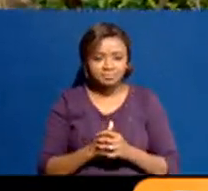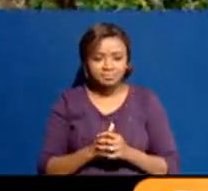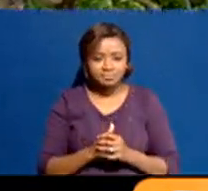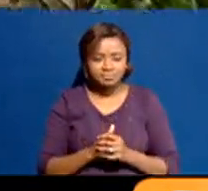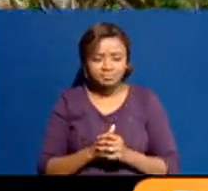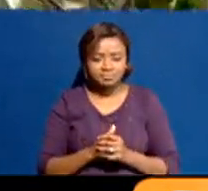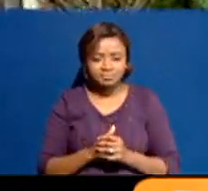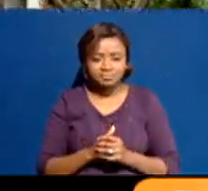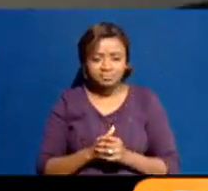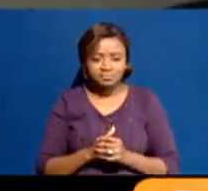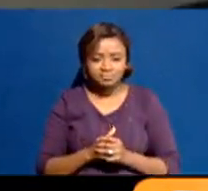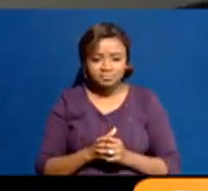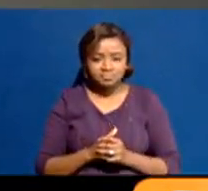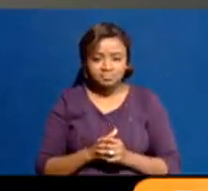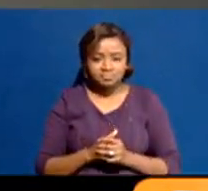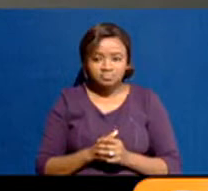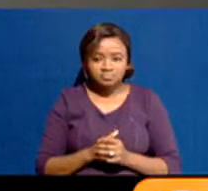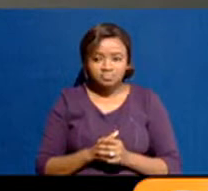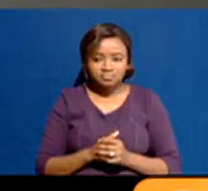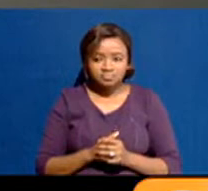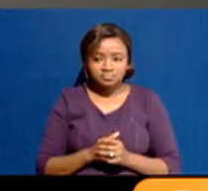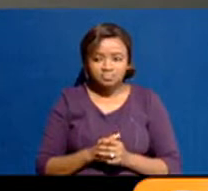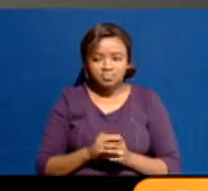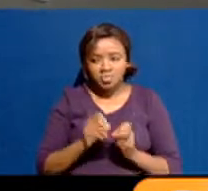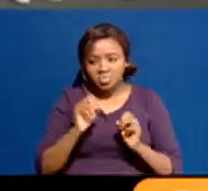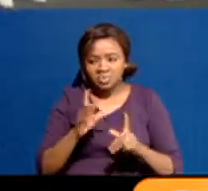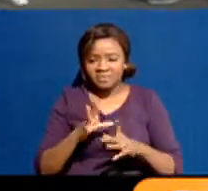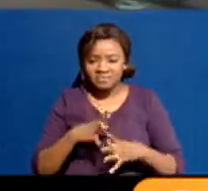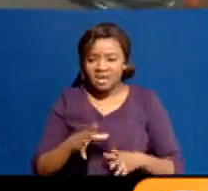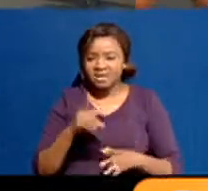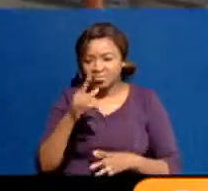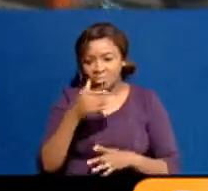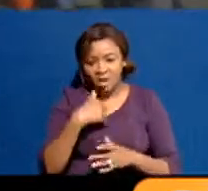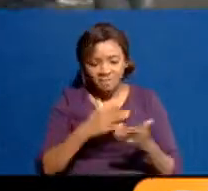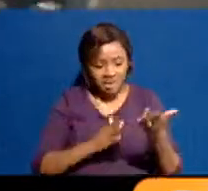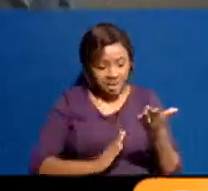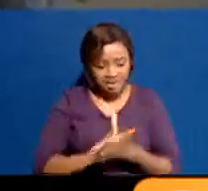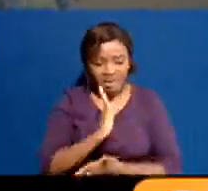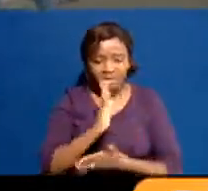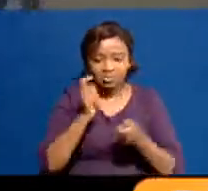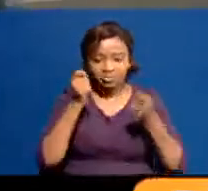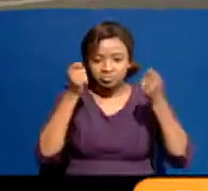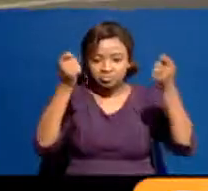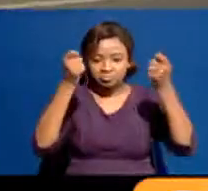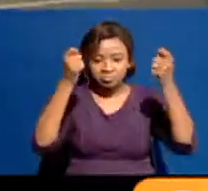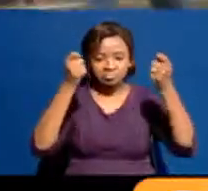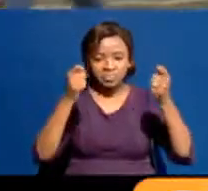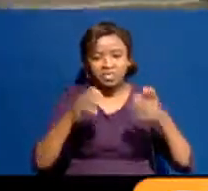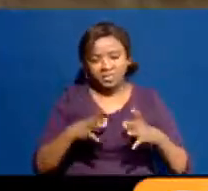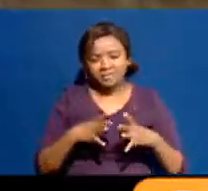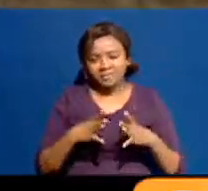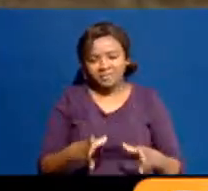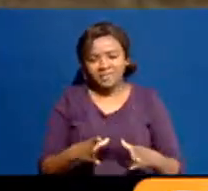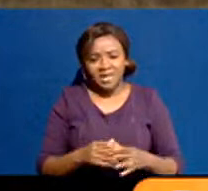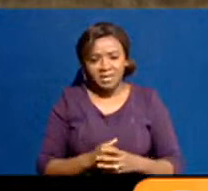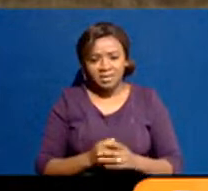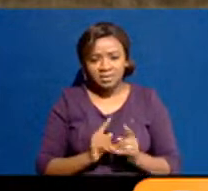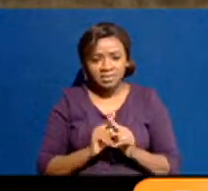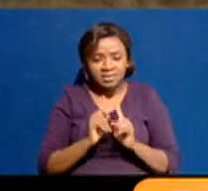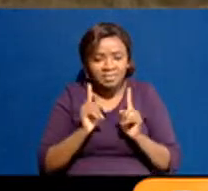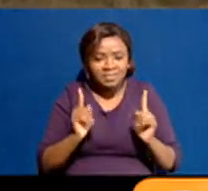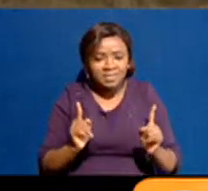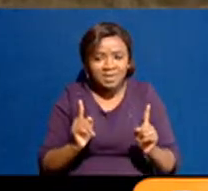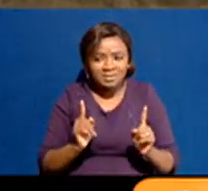position side, yes, you've got a right to picket. But, on the other hand, you know, mean, if the